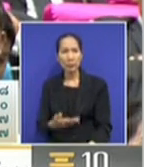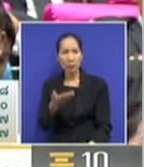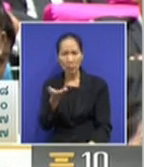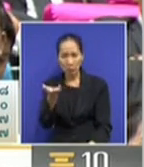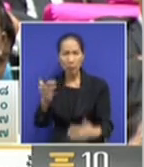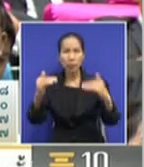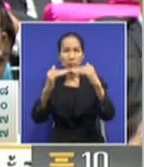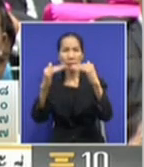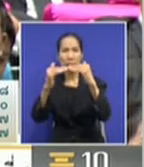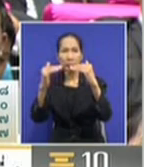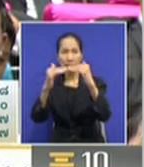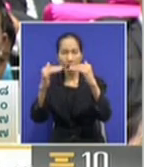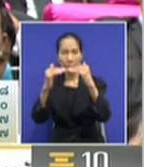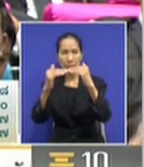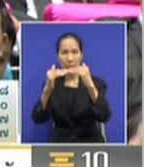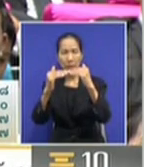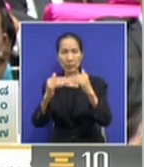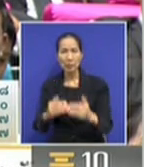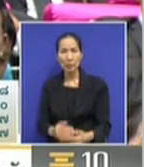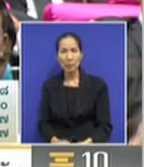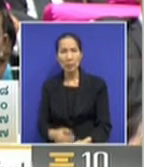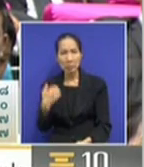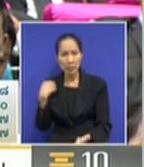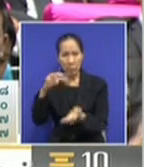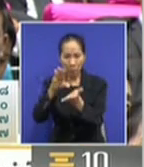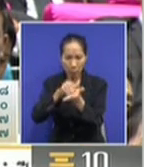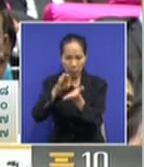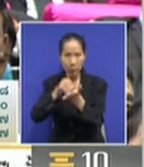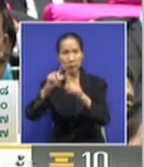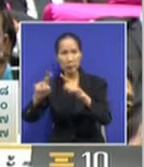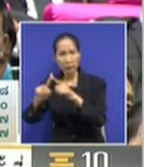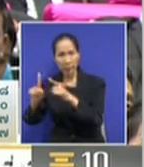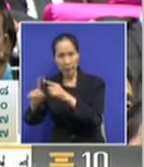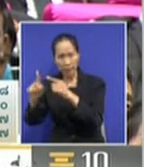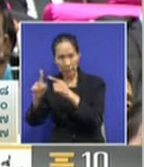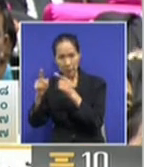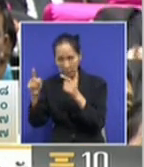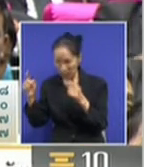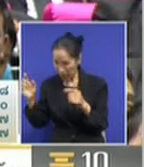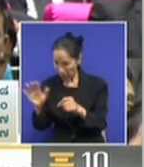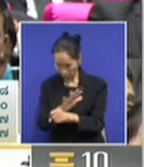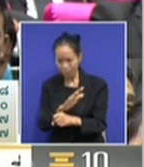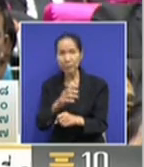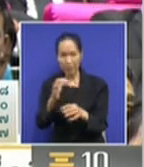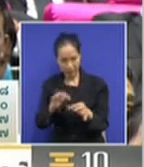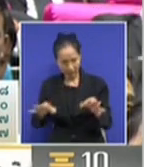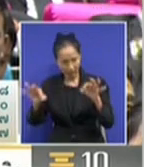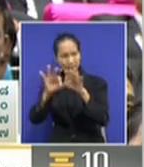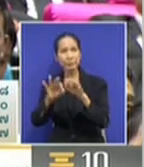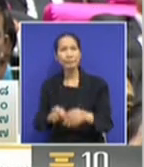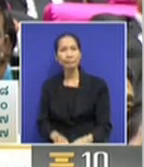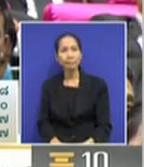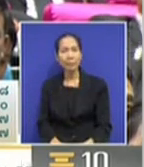today is like, and especially why the Democrat Party suddenly has come up with a resolution